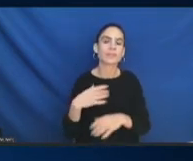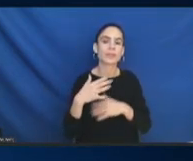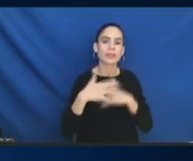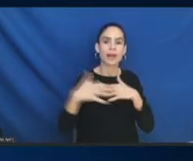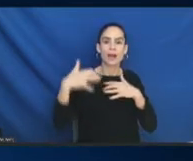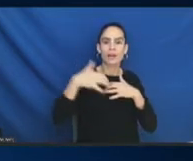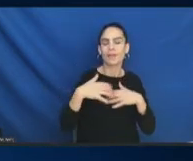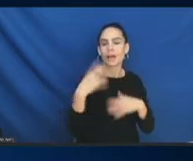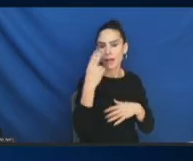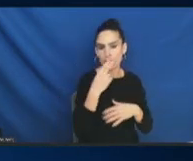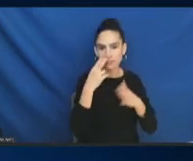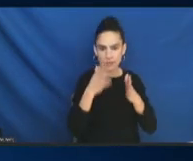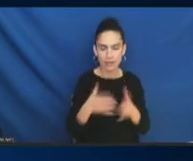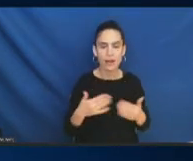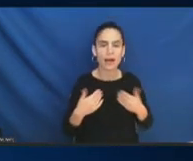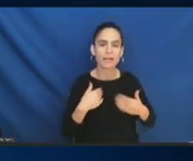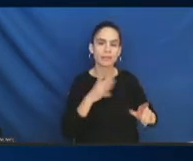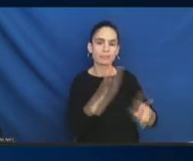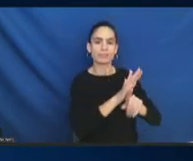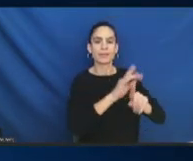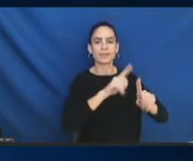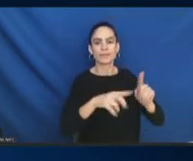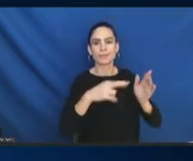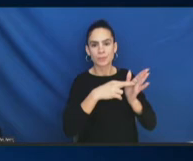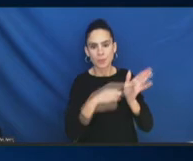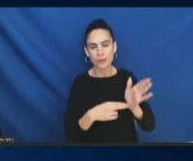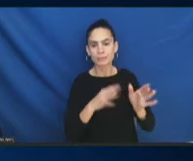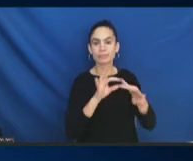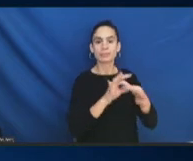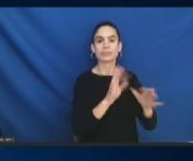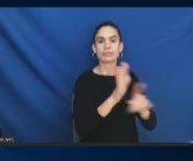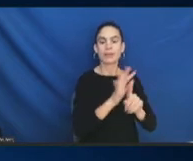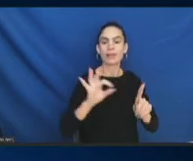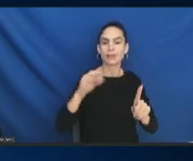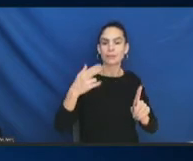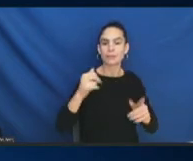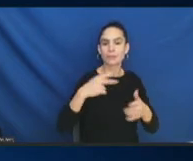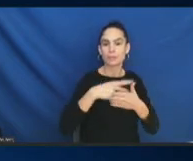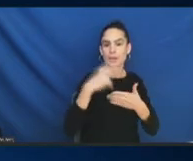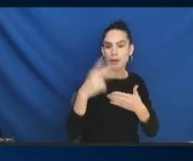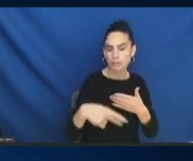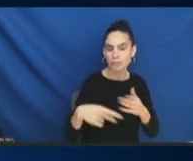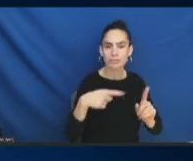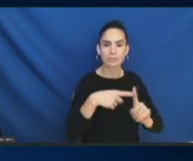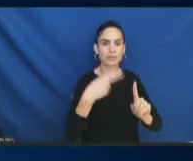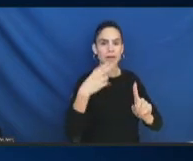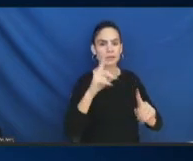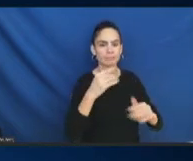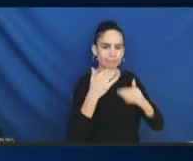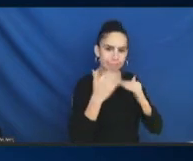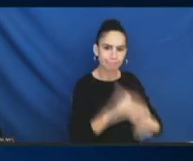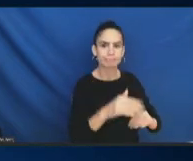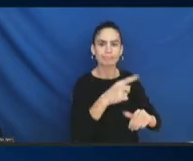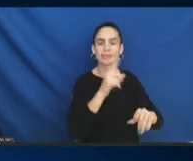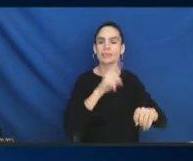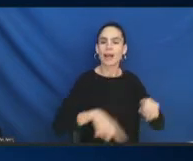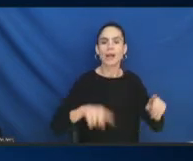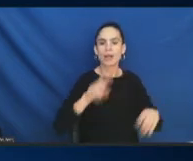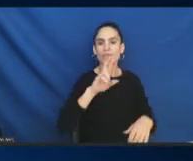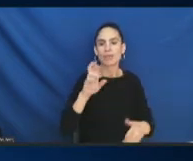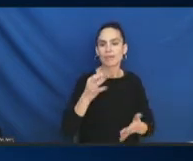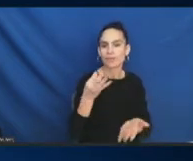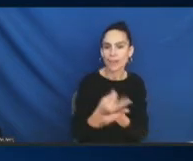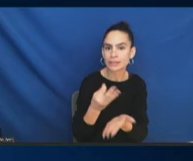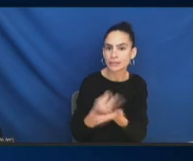for its FHA program in HUD that limit their ability to refinance and access capital. I think it's a